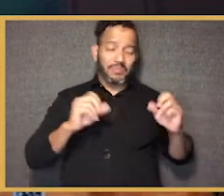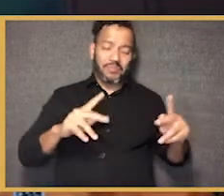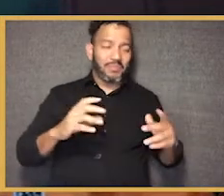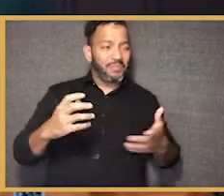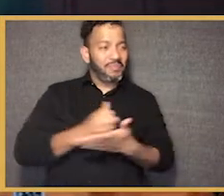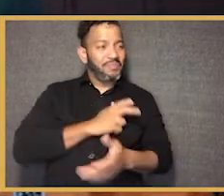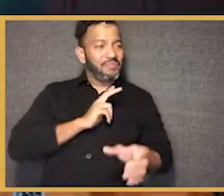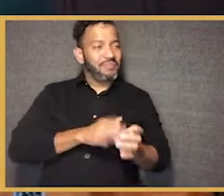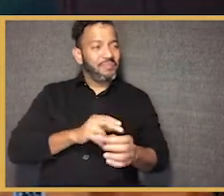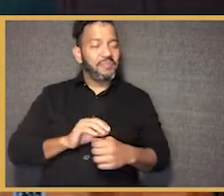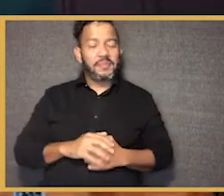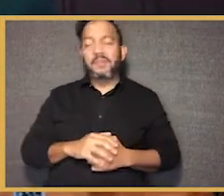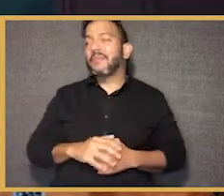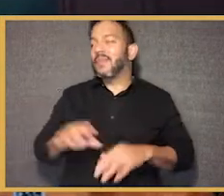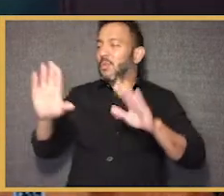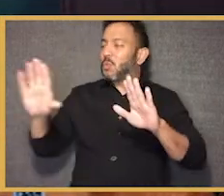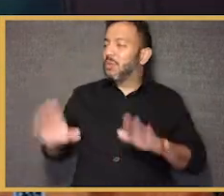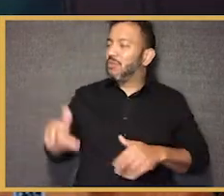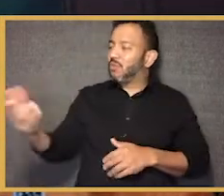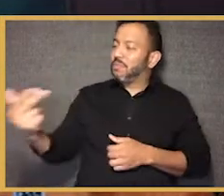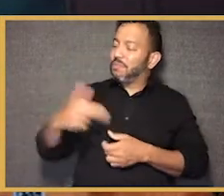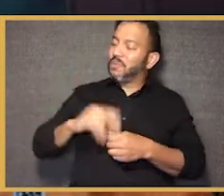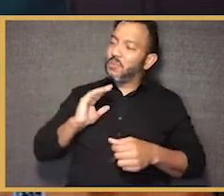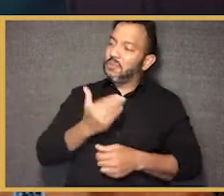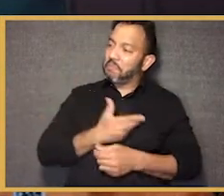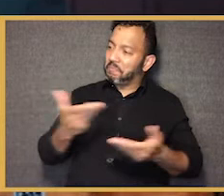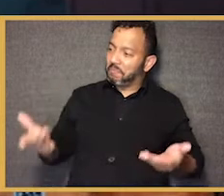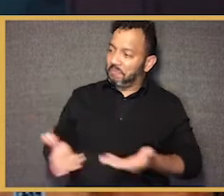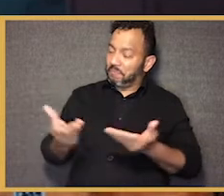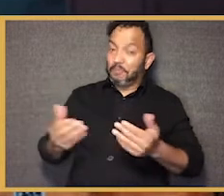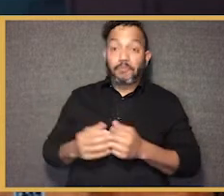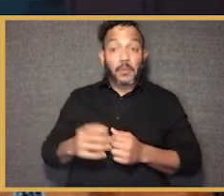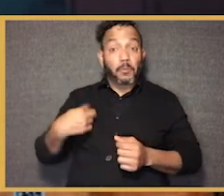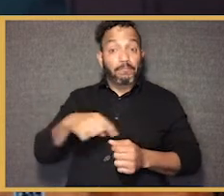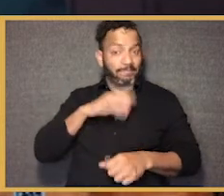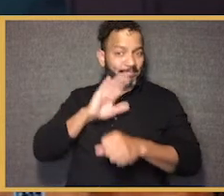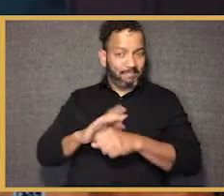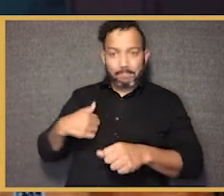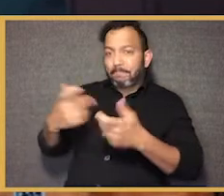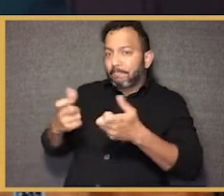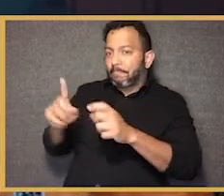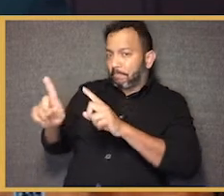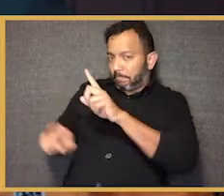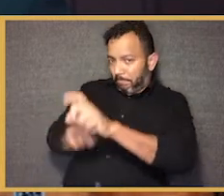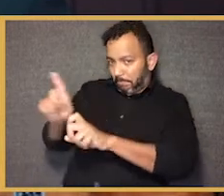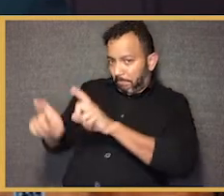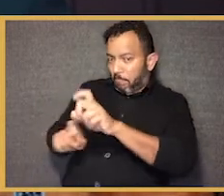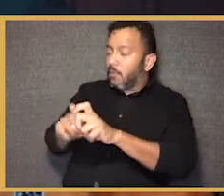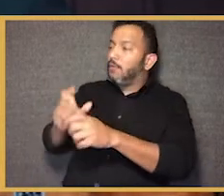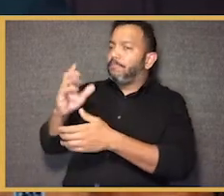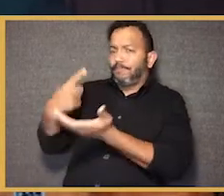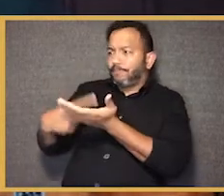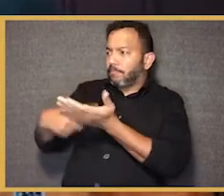Thanks so much for the opportunity to join you. It's so wonderful that you could be here. So, as promised, I'd